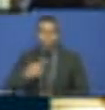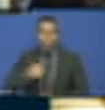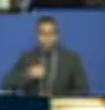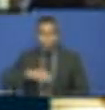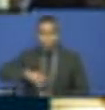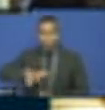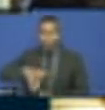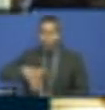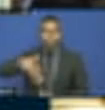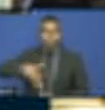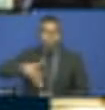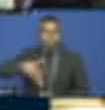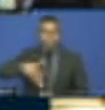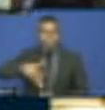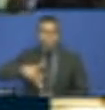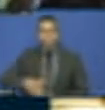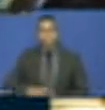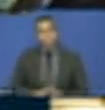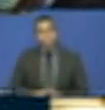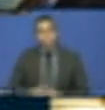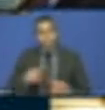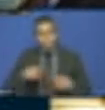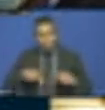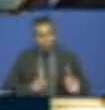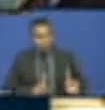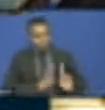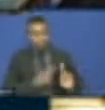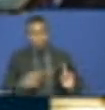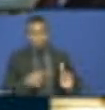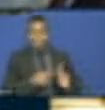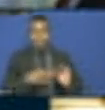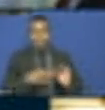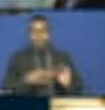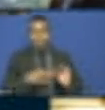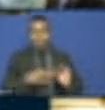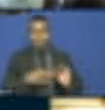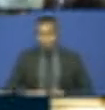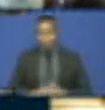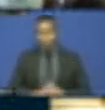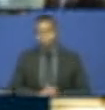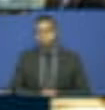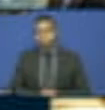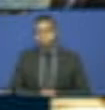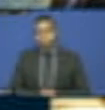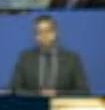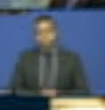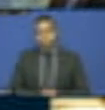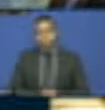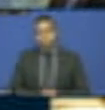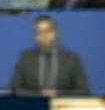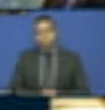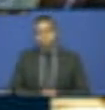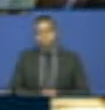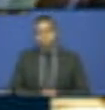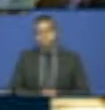colleagues from Namibia Festus and other colleagues. Quickly, the recommendations are